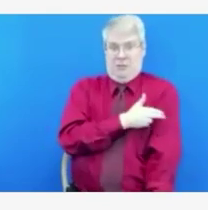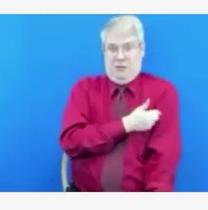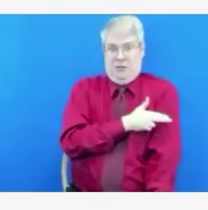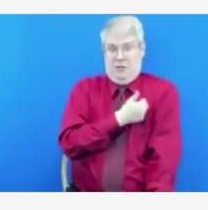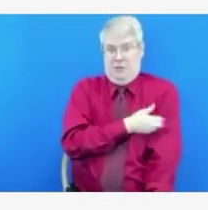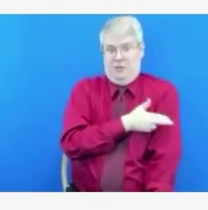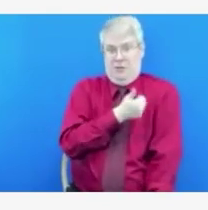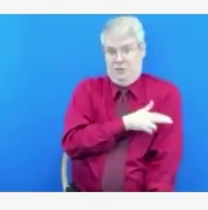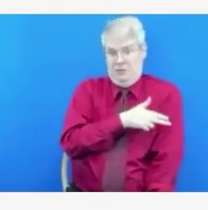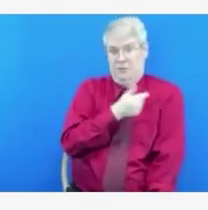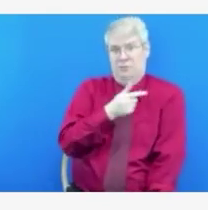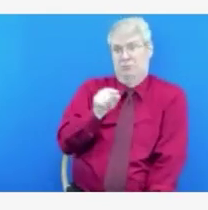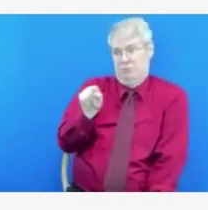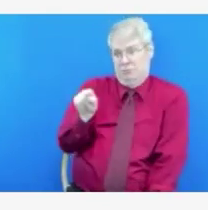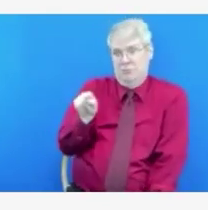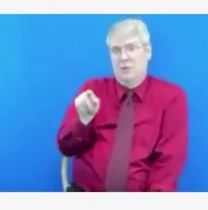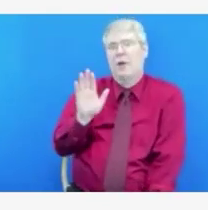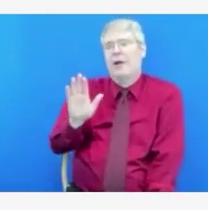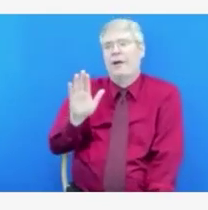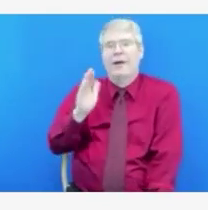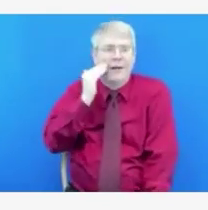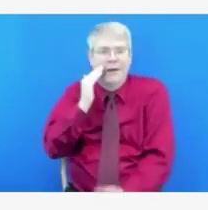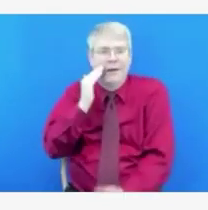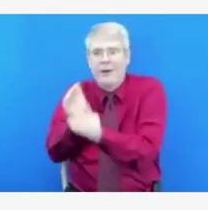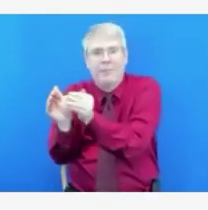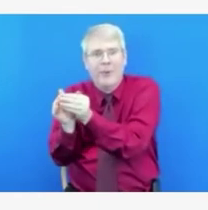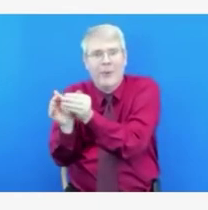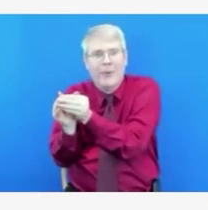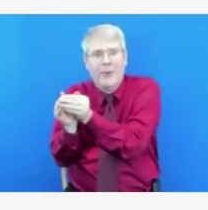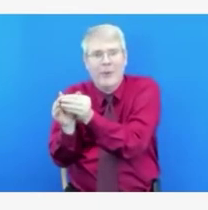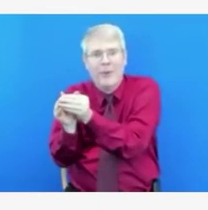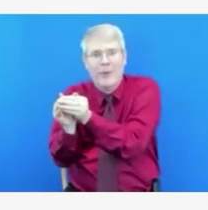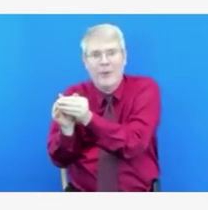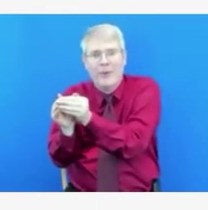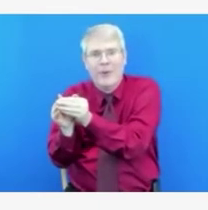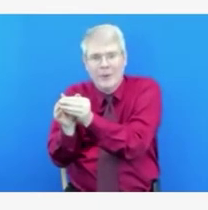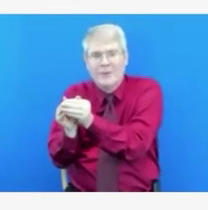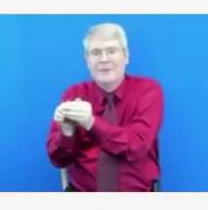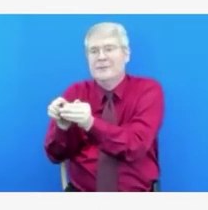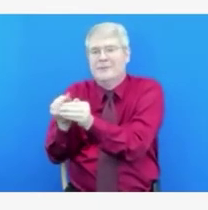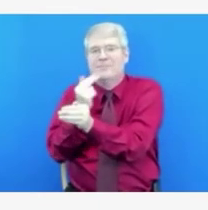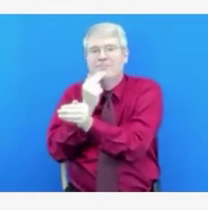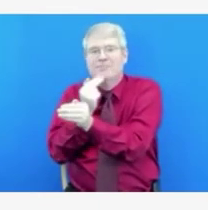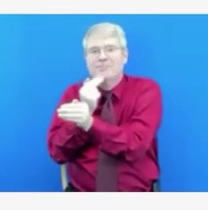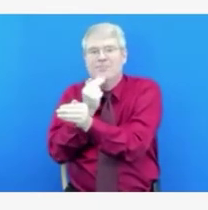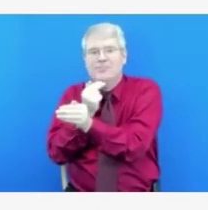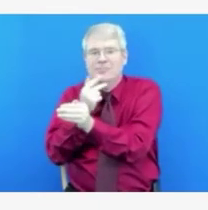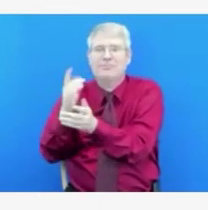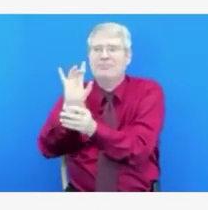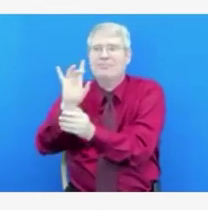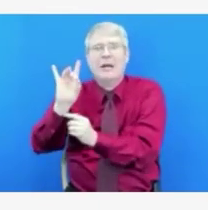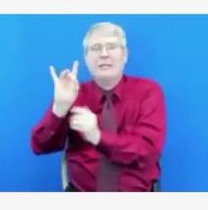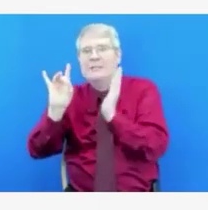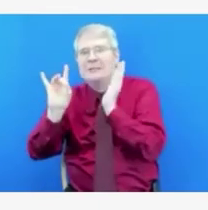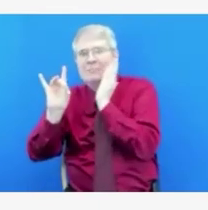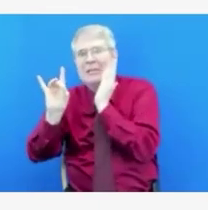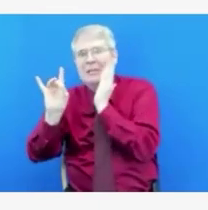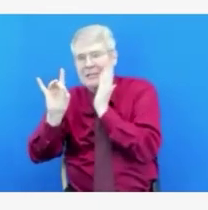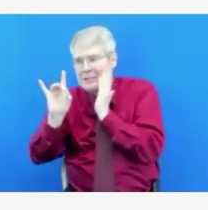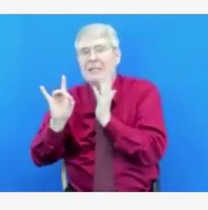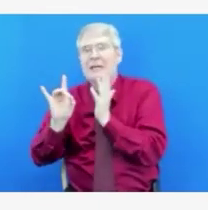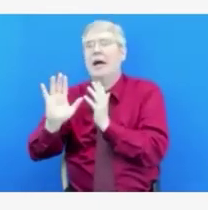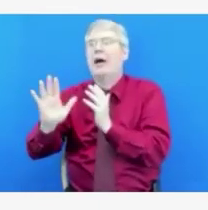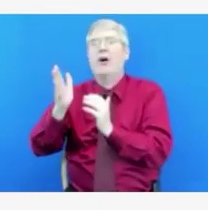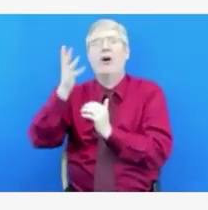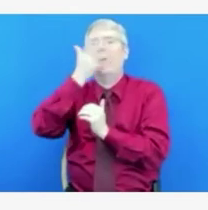standards of care. So if you're a small critical access hospital with, you know, eight to ten beds, you could spend most of the day doing just fine.